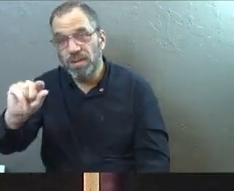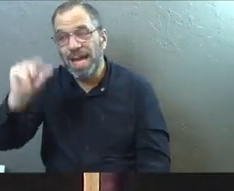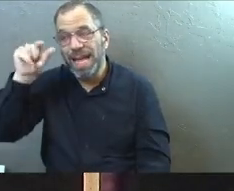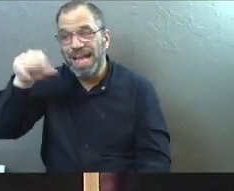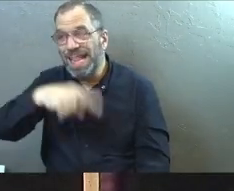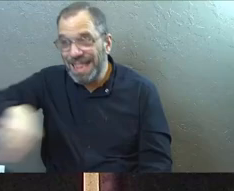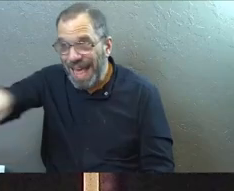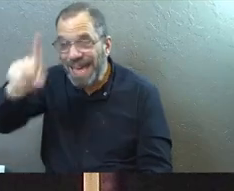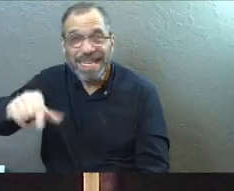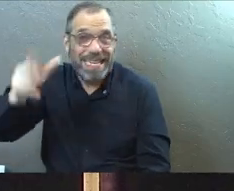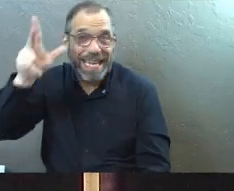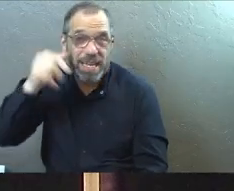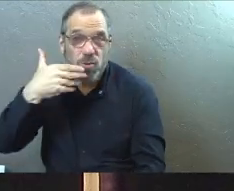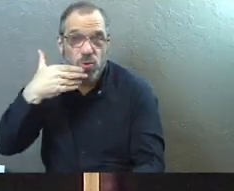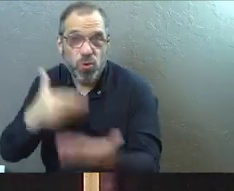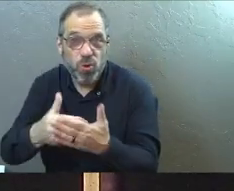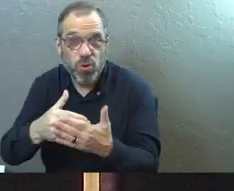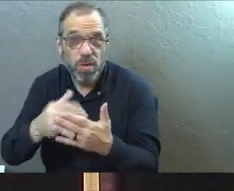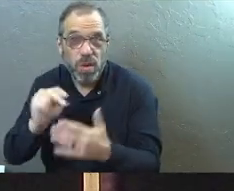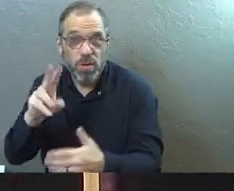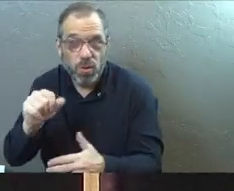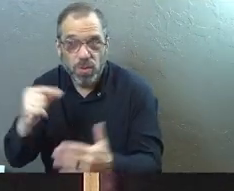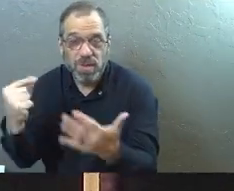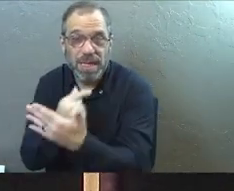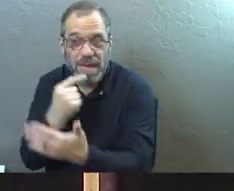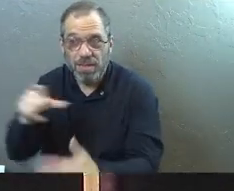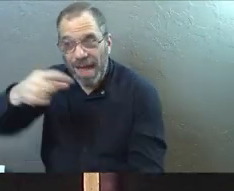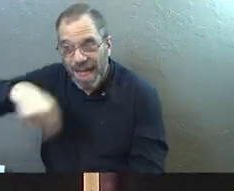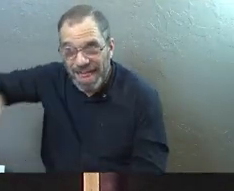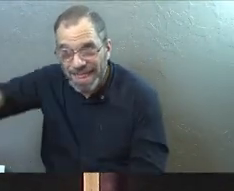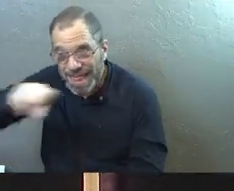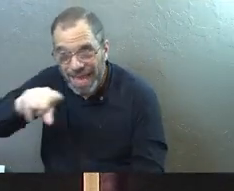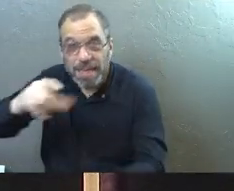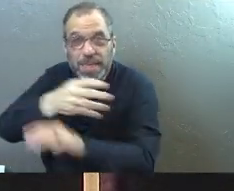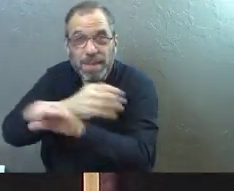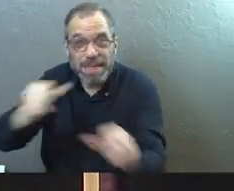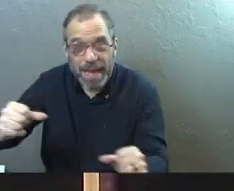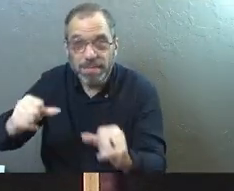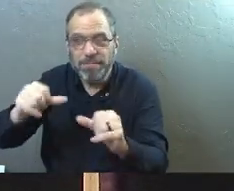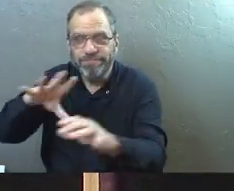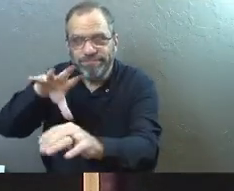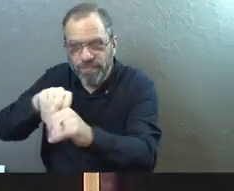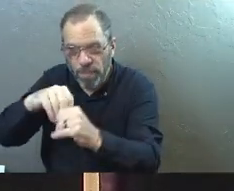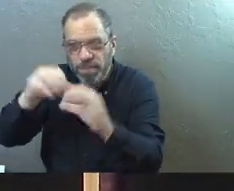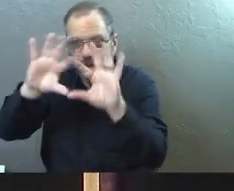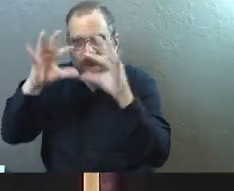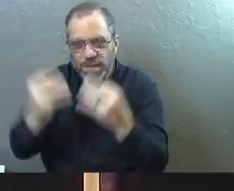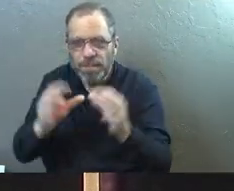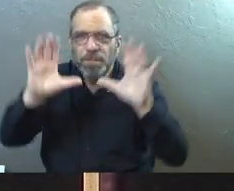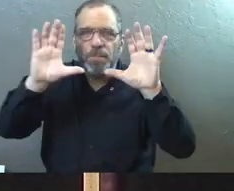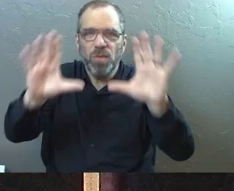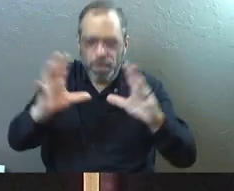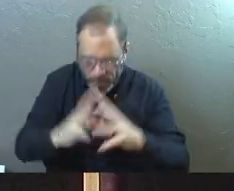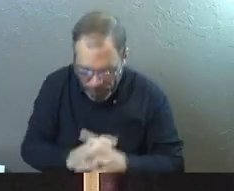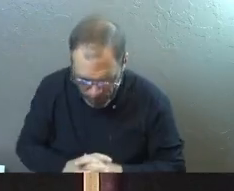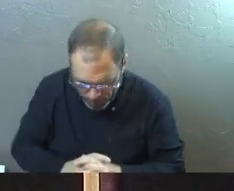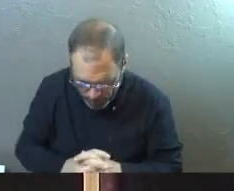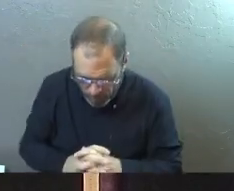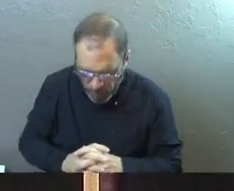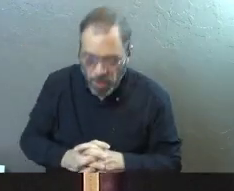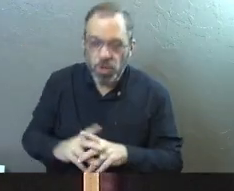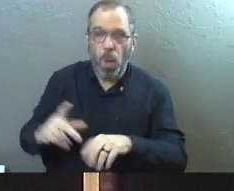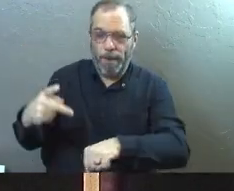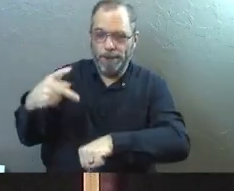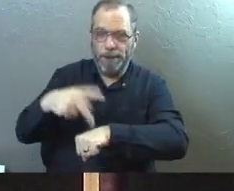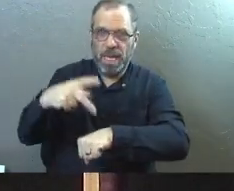They need to hear the good news and know that no matter who they are, where they've been, they can be brought in. And so, Peter had to